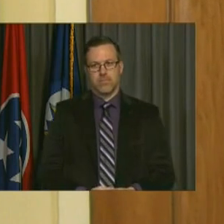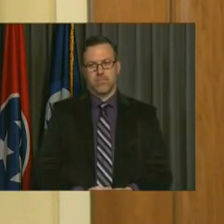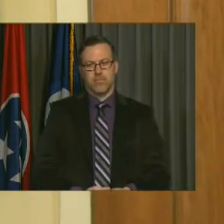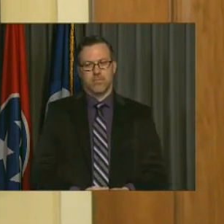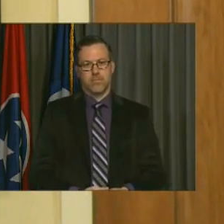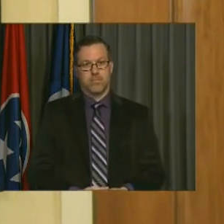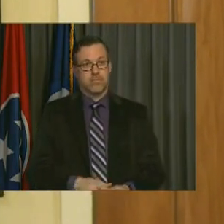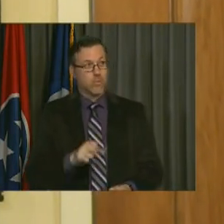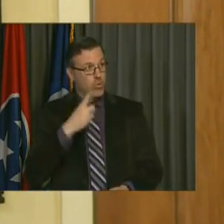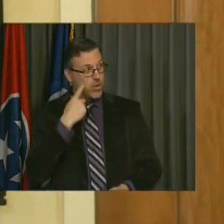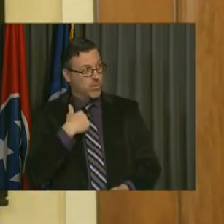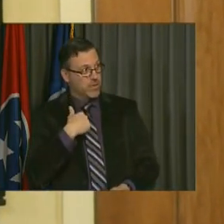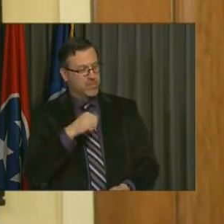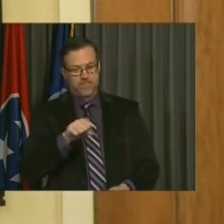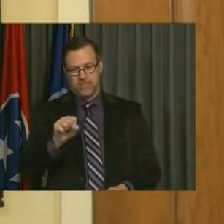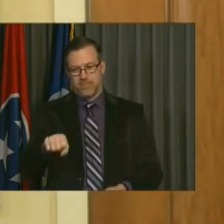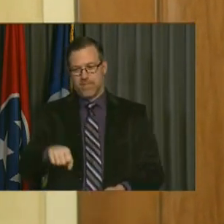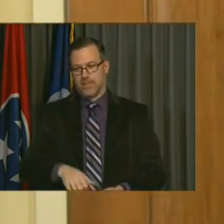Can you hear me? Yes.